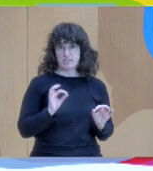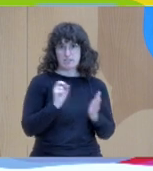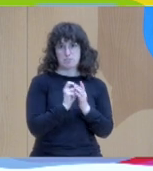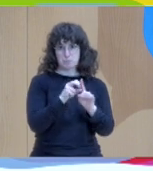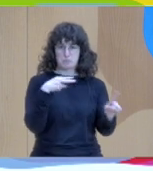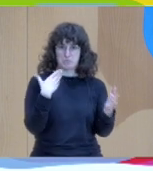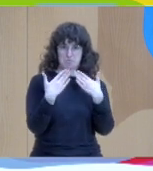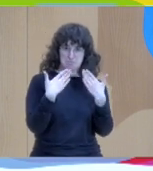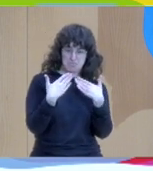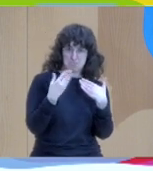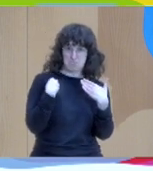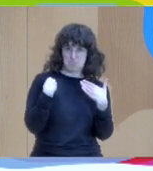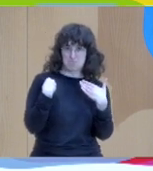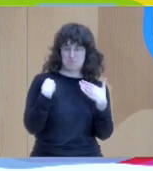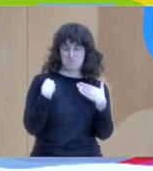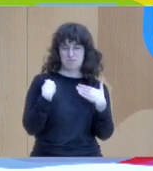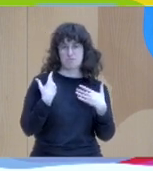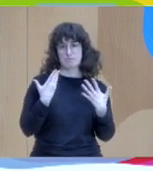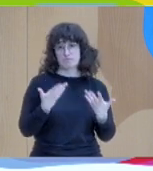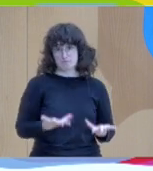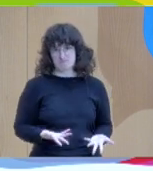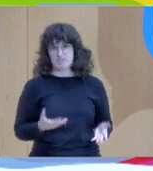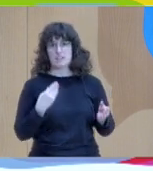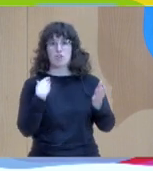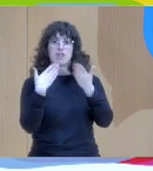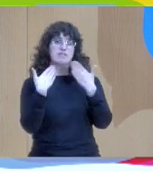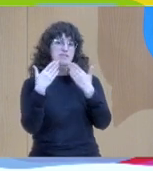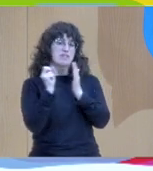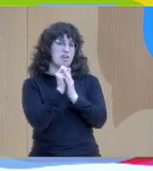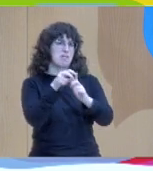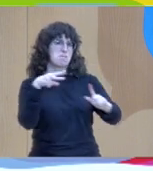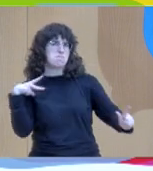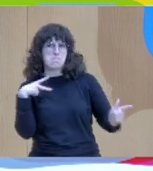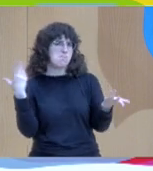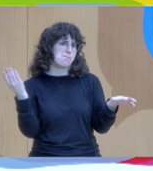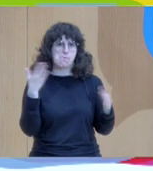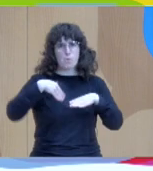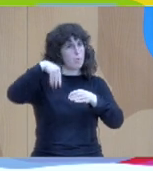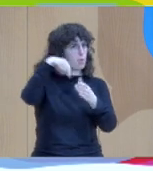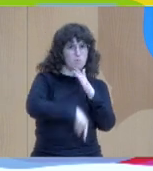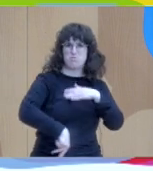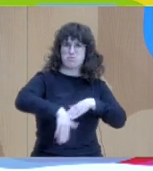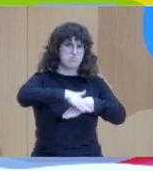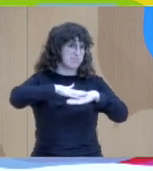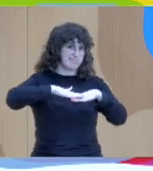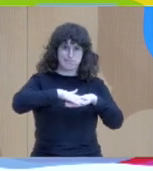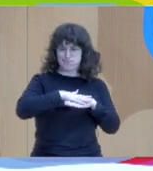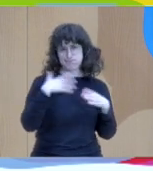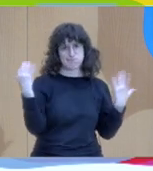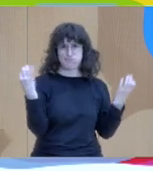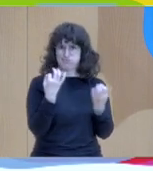what makes a dialogical approach dialogical is it the responsiveness